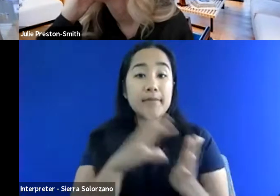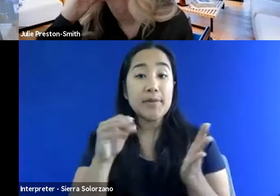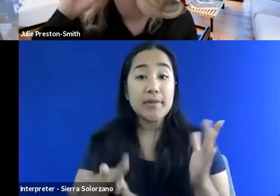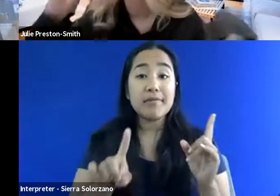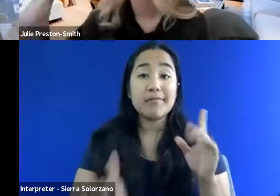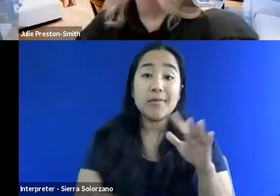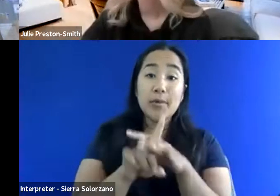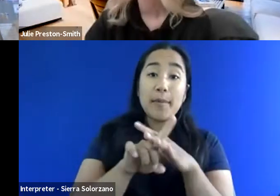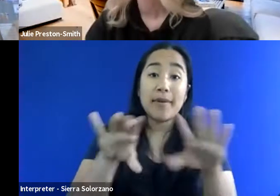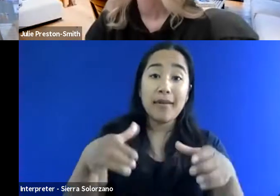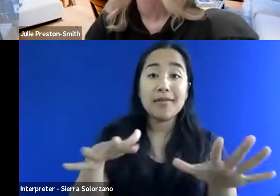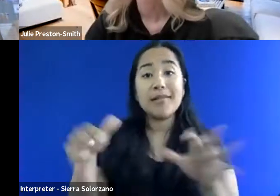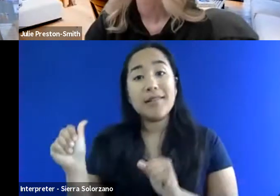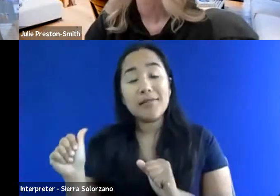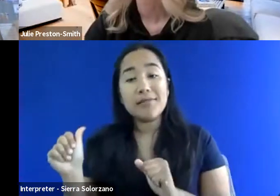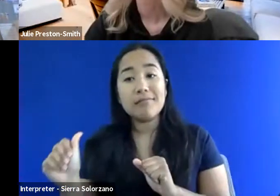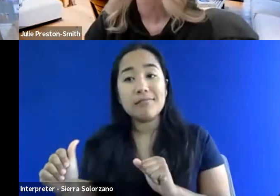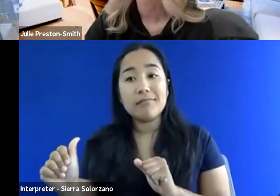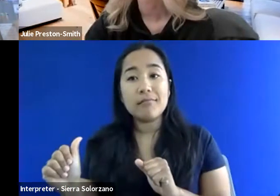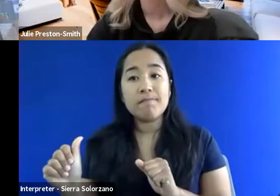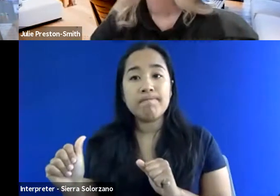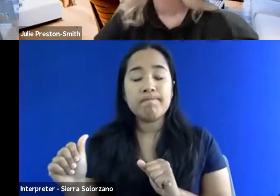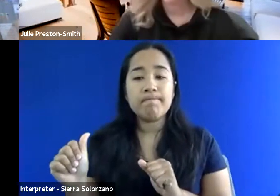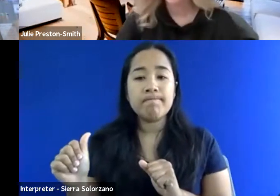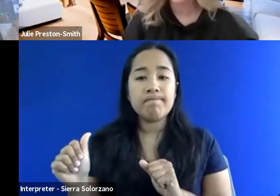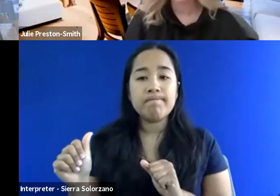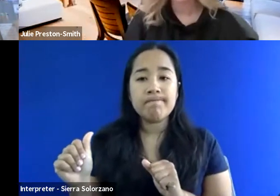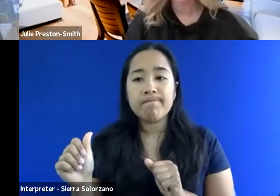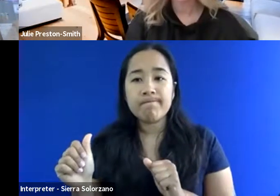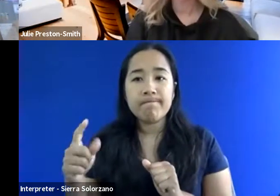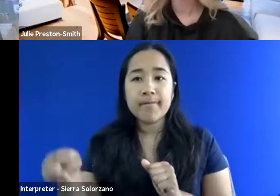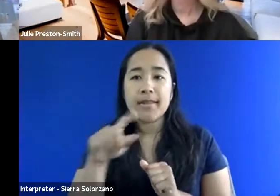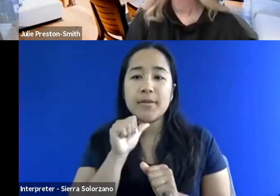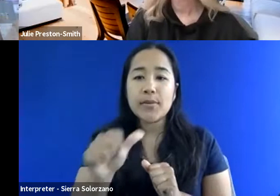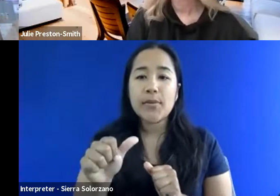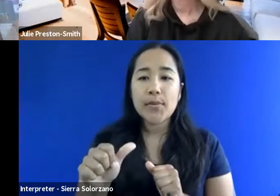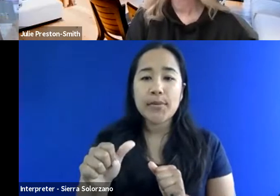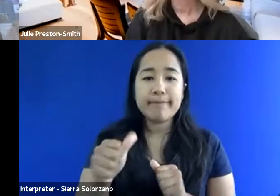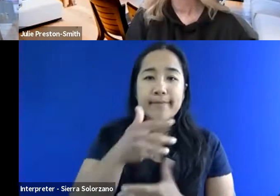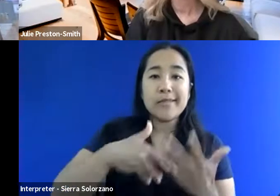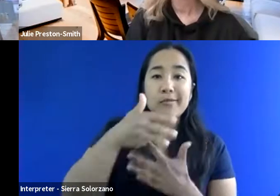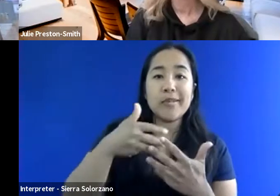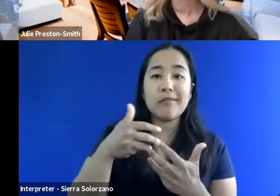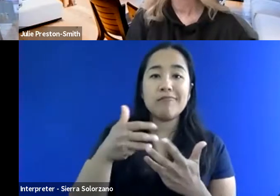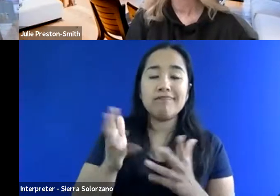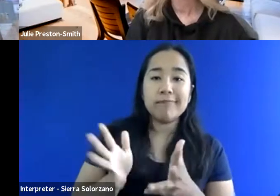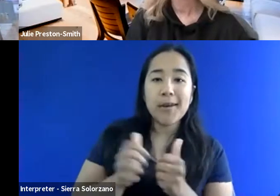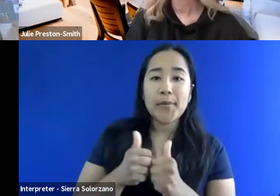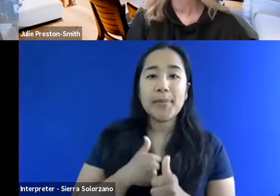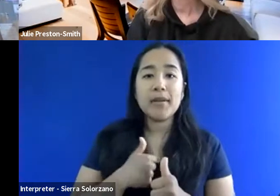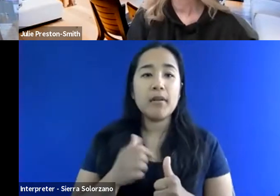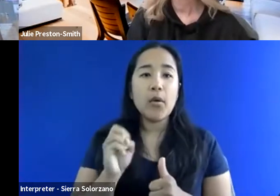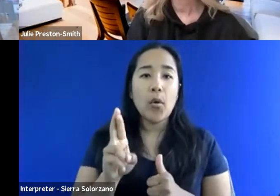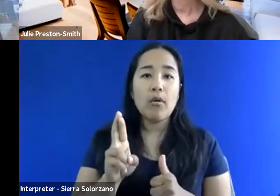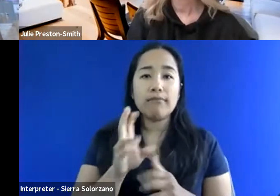they, they leave and they don't, um, interact with me as much. They don't tell me